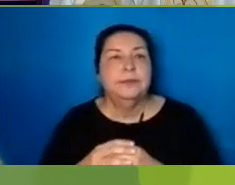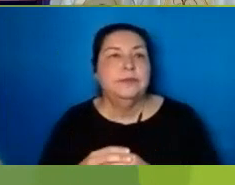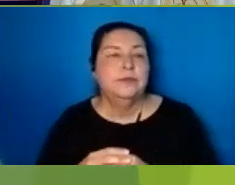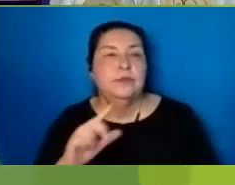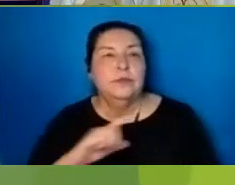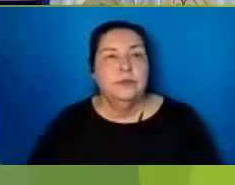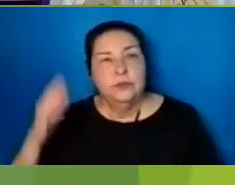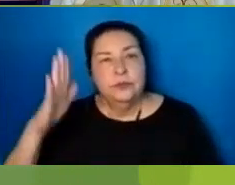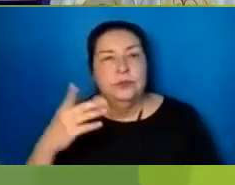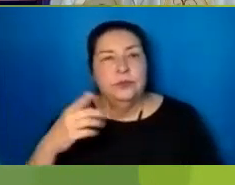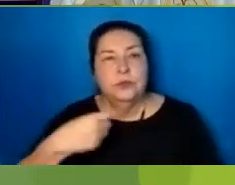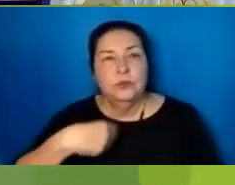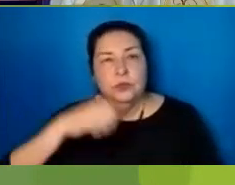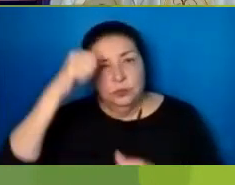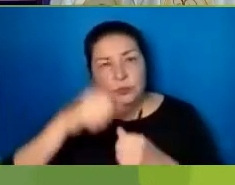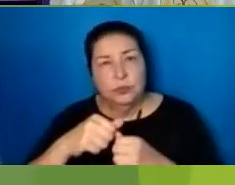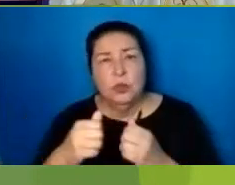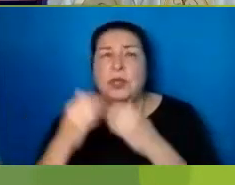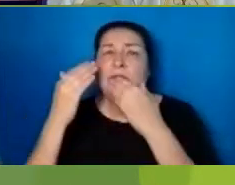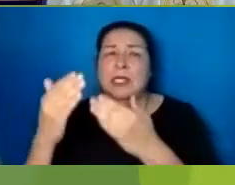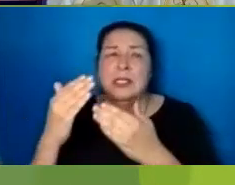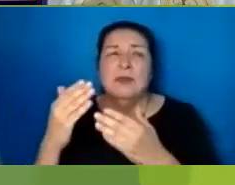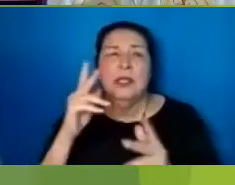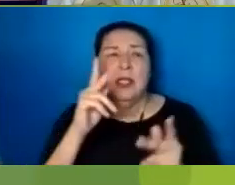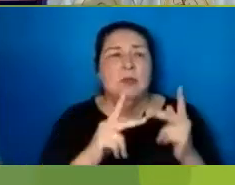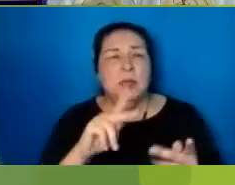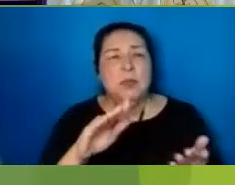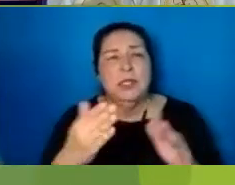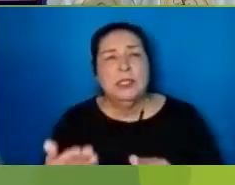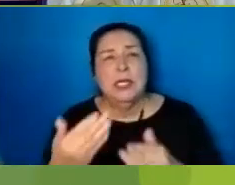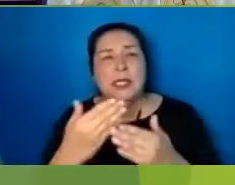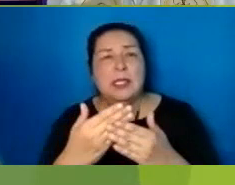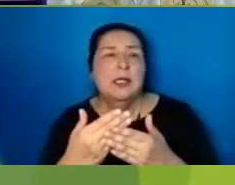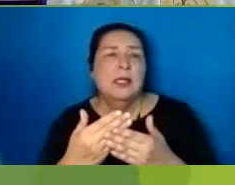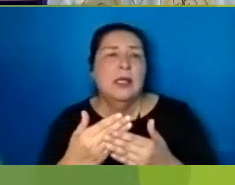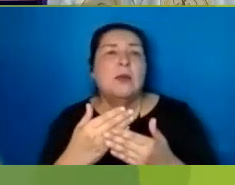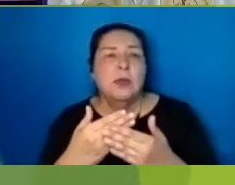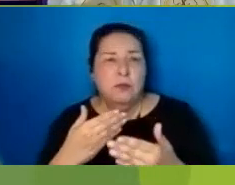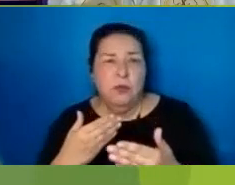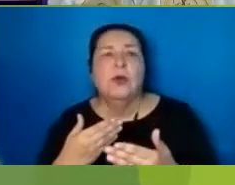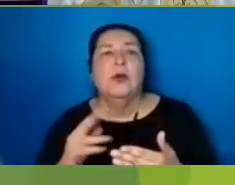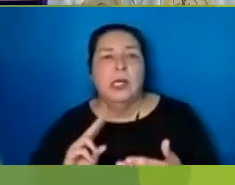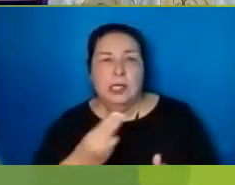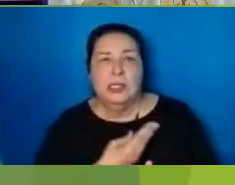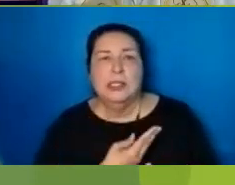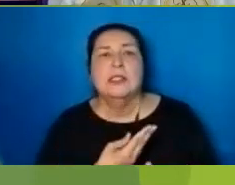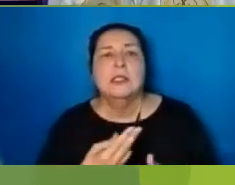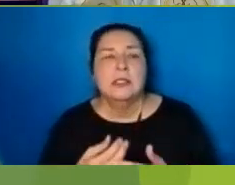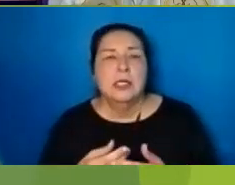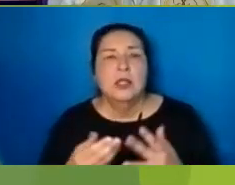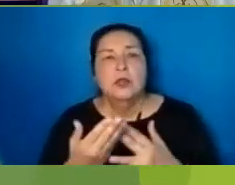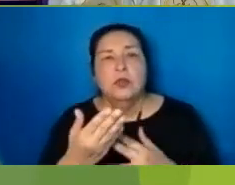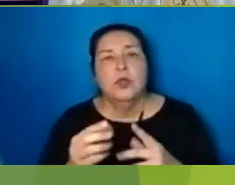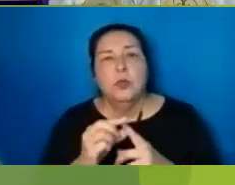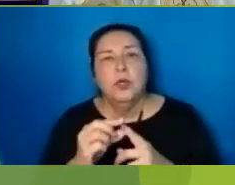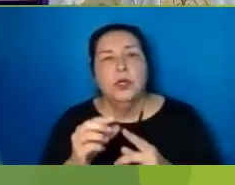Lord God We Remember With Thanksgiving Those Who Bought Before Us Brought Forth By The Word Of